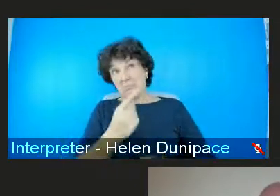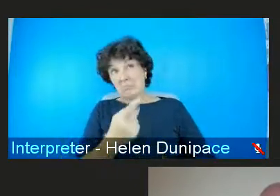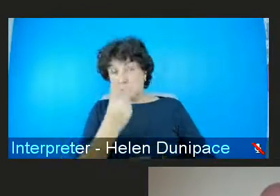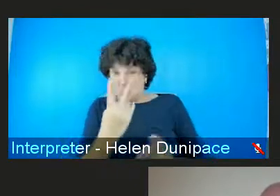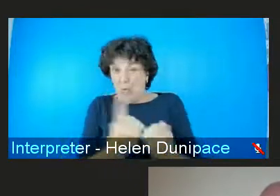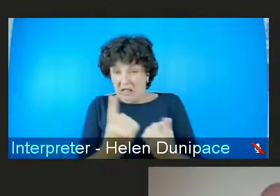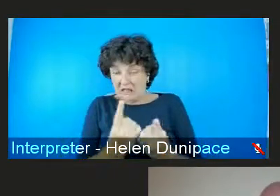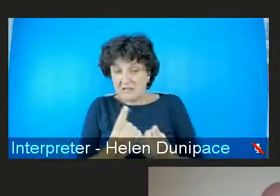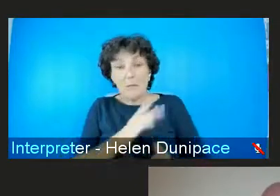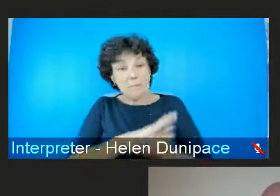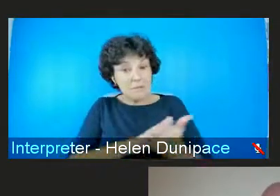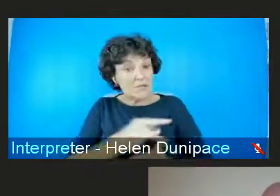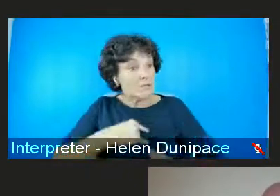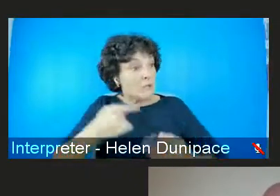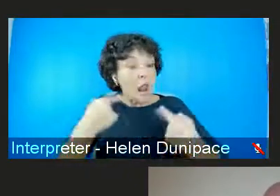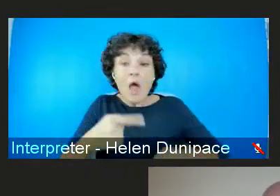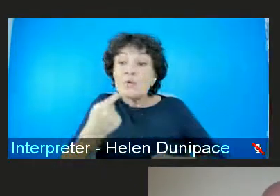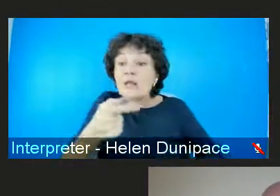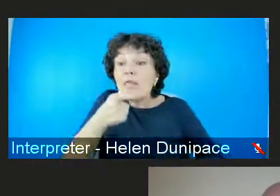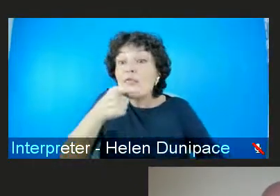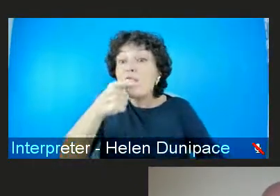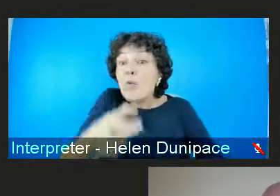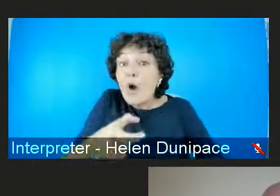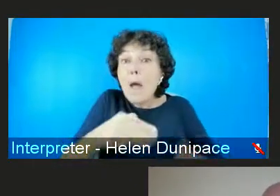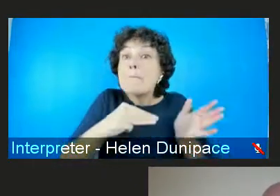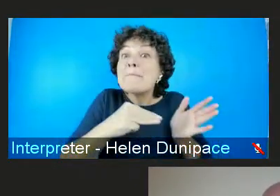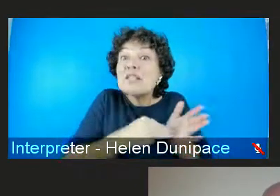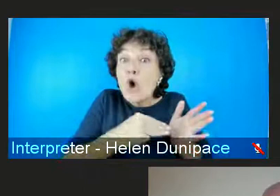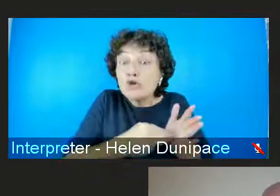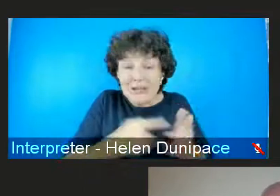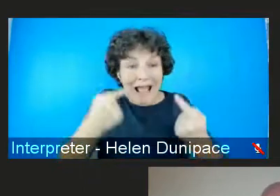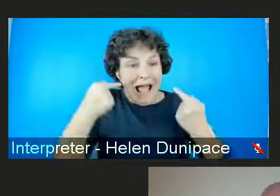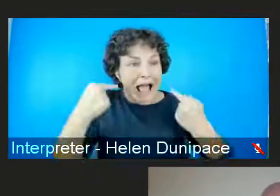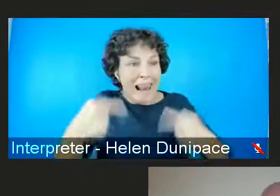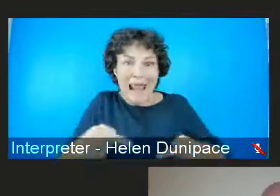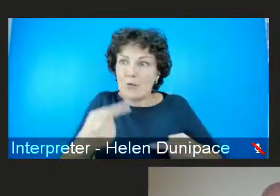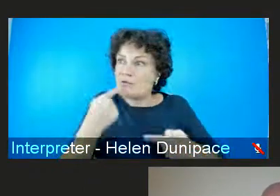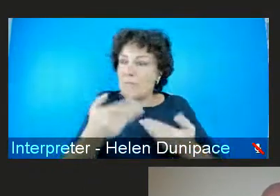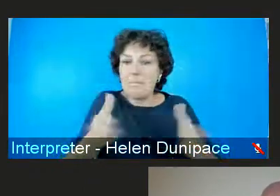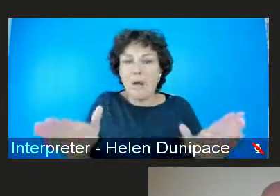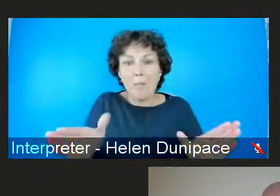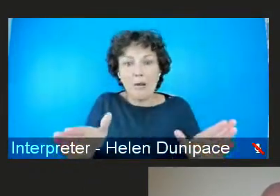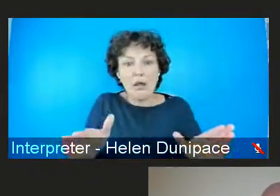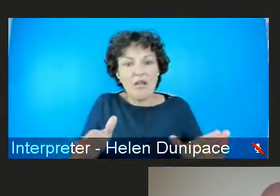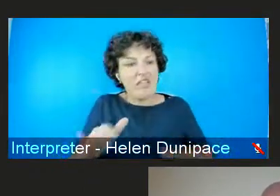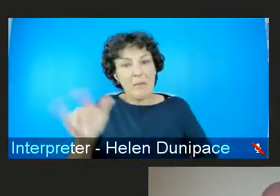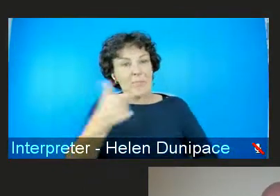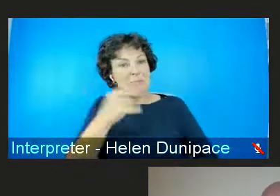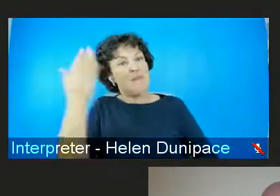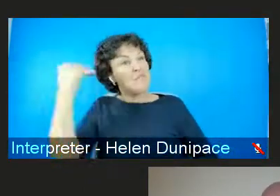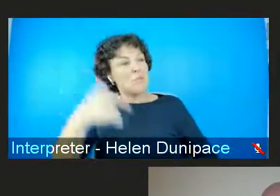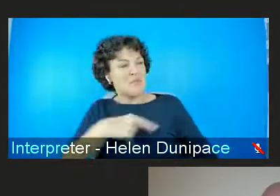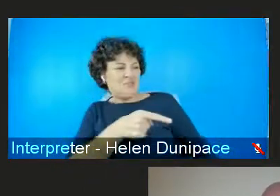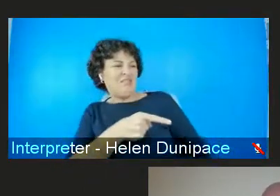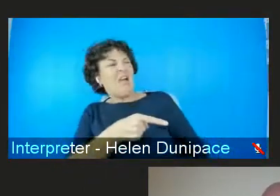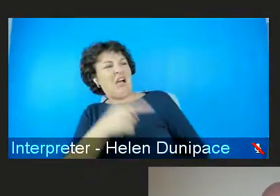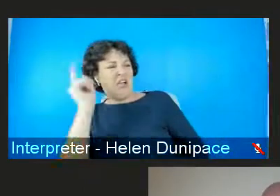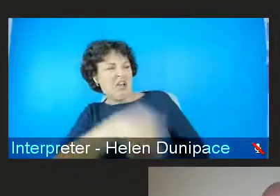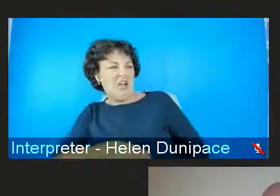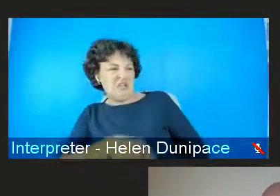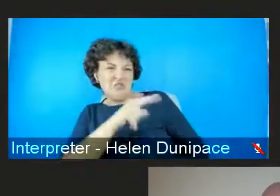say the word misogyny in public now without being pointed at and pelted as